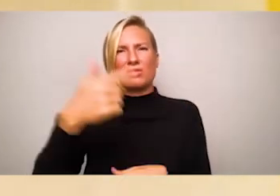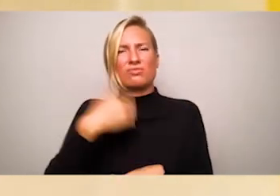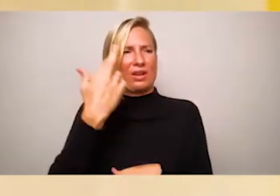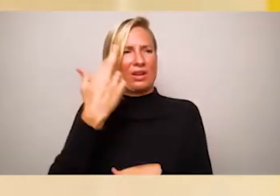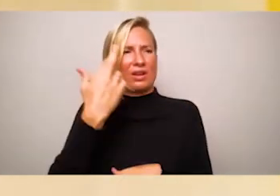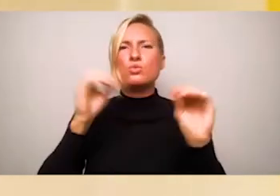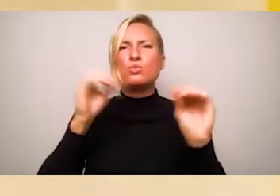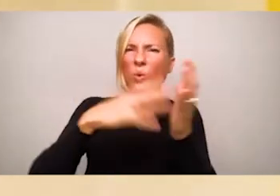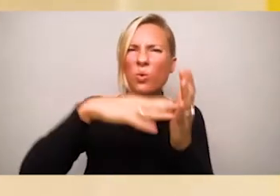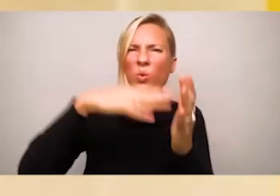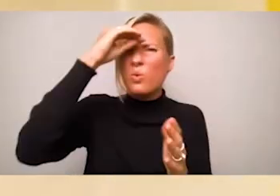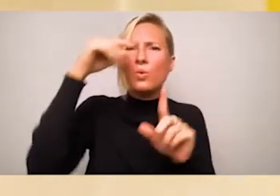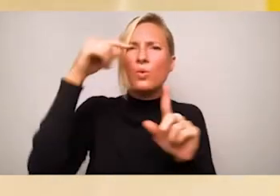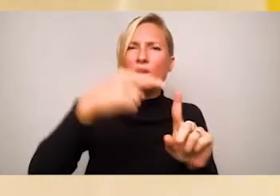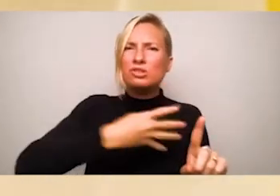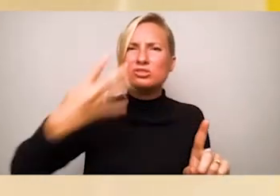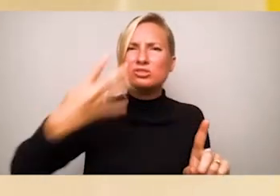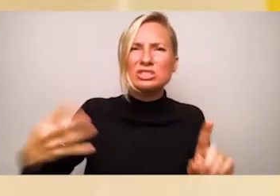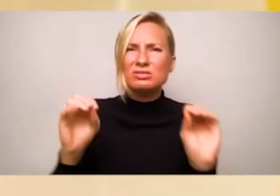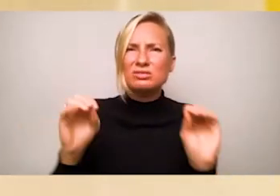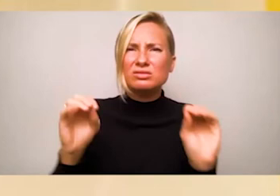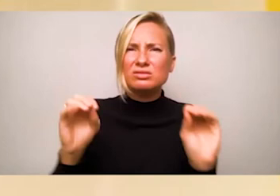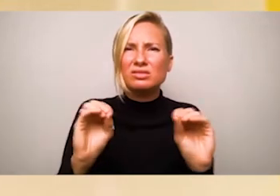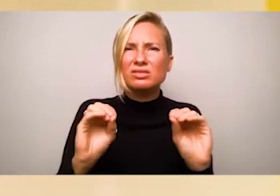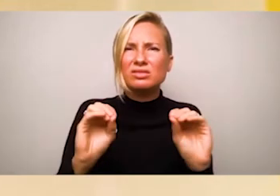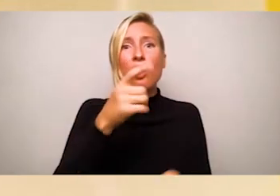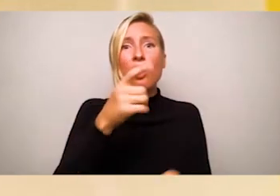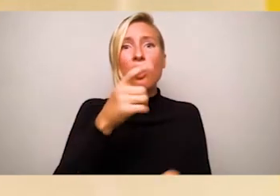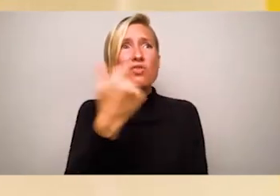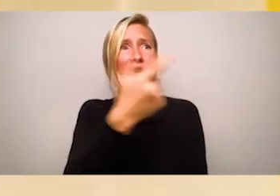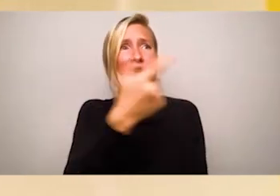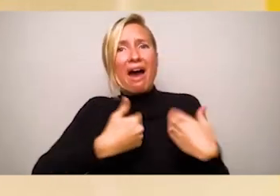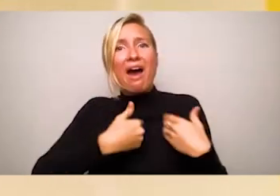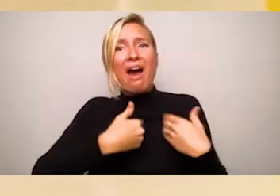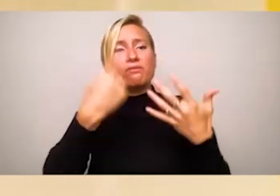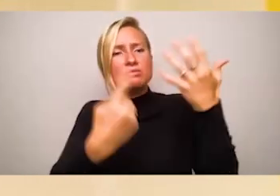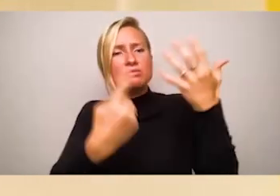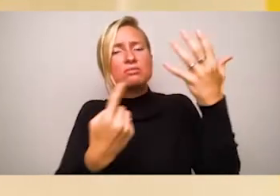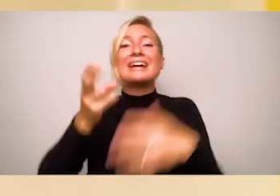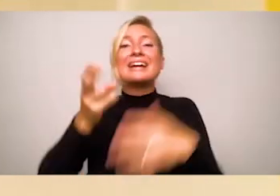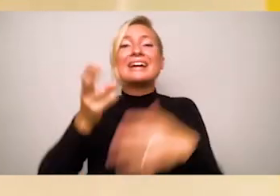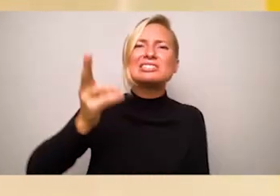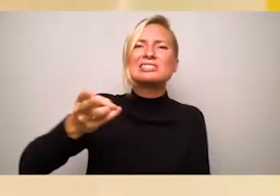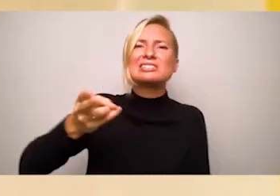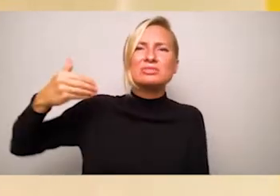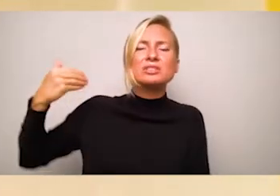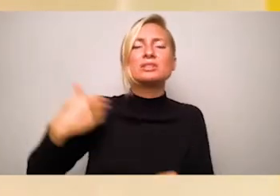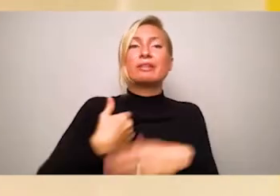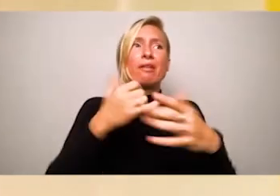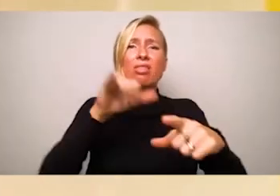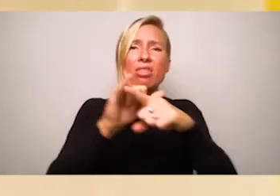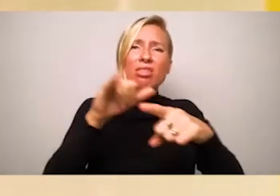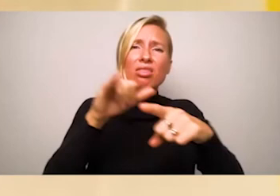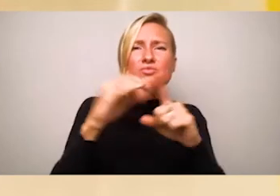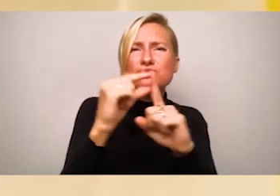were filled with words like diaspora and underprivileged, all the more alienating because they were supposed to